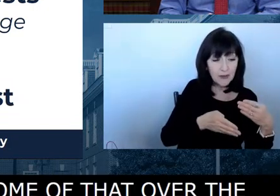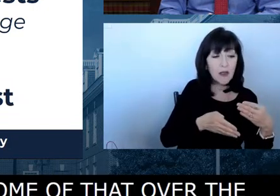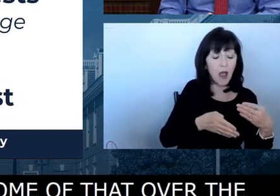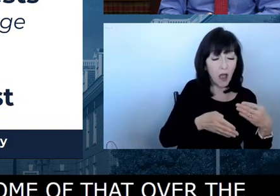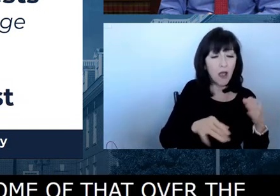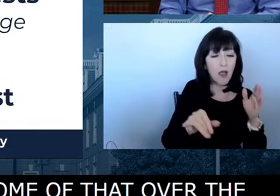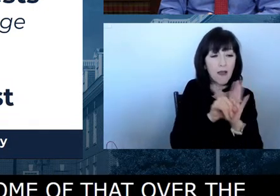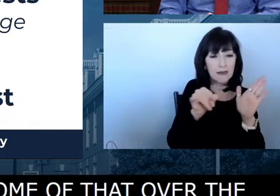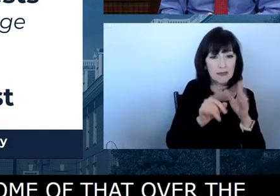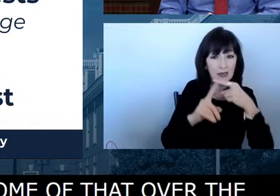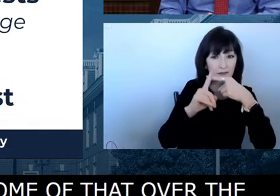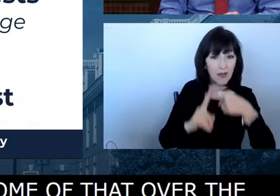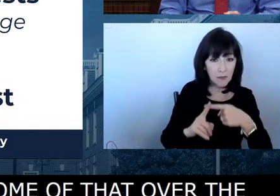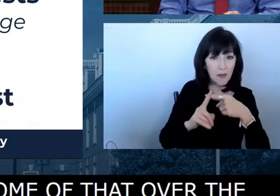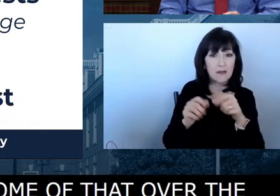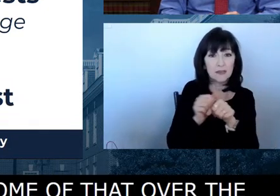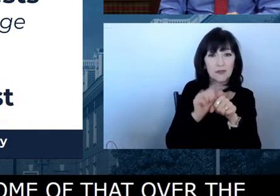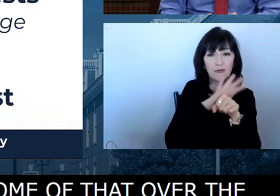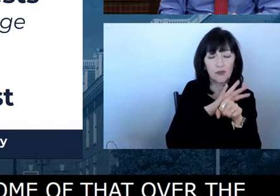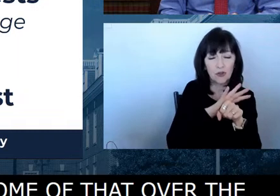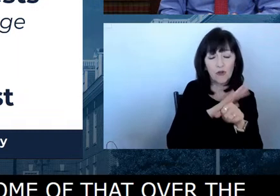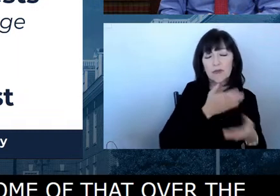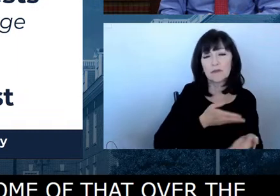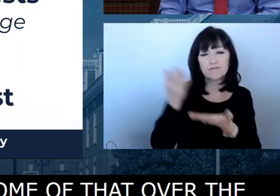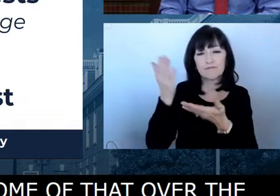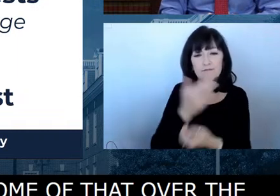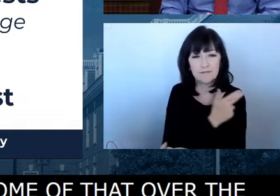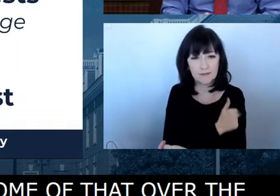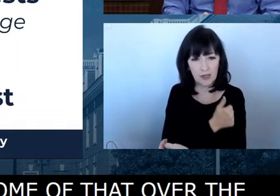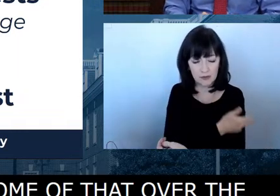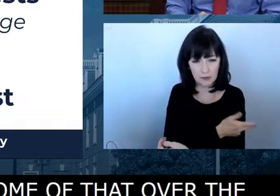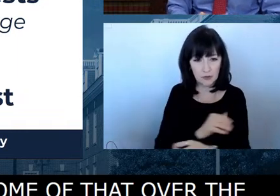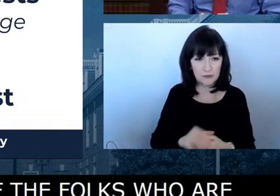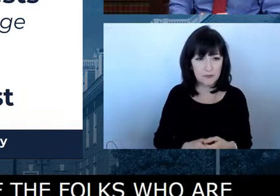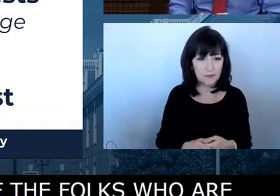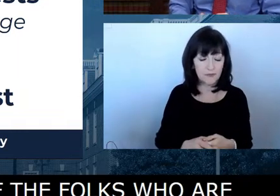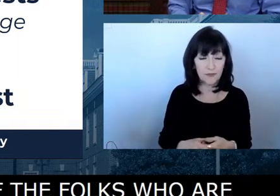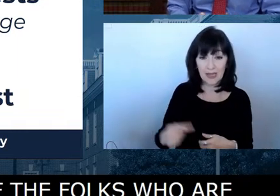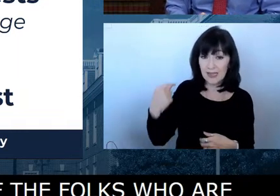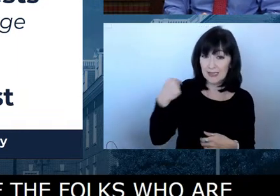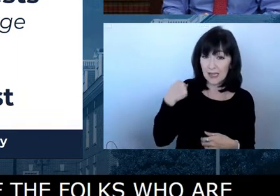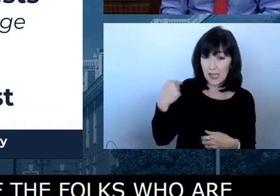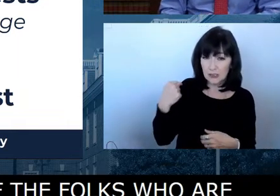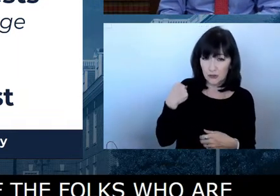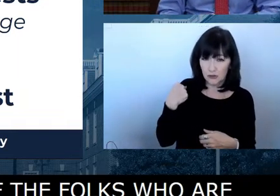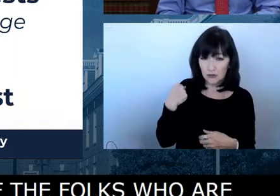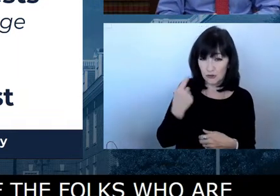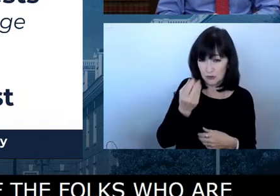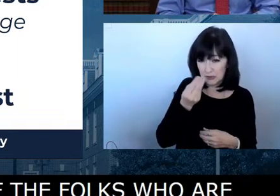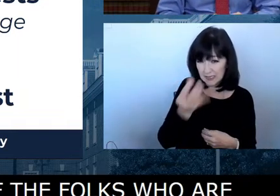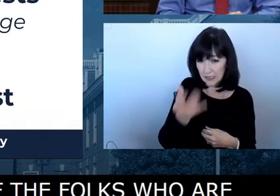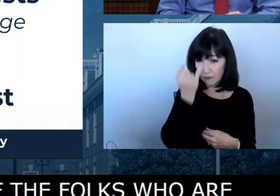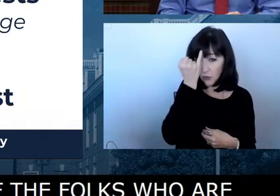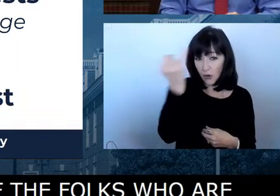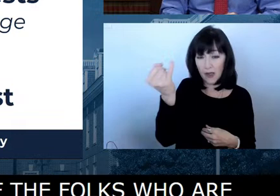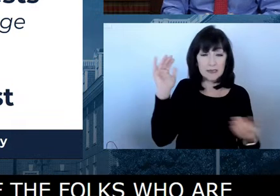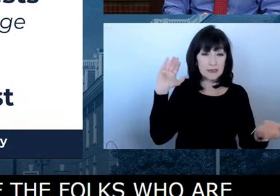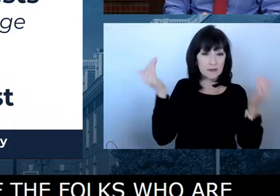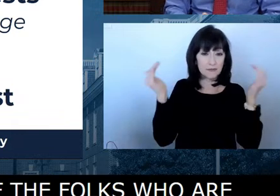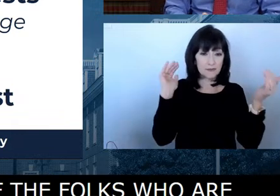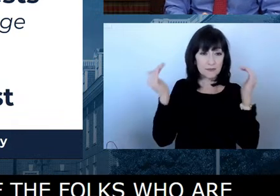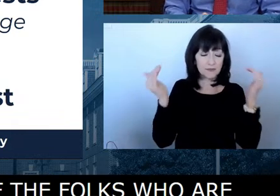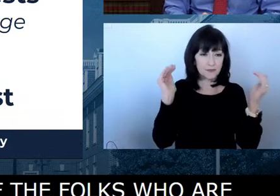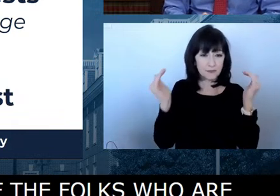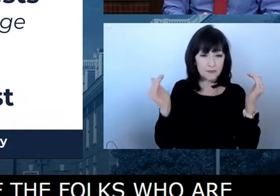at 190 from 759. Last year, to give you some context again, on this date last year, on